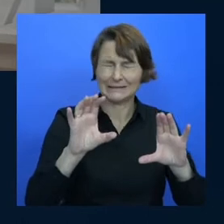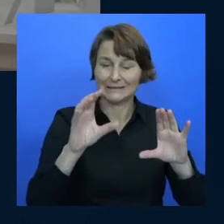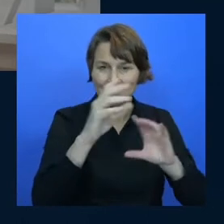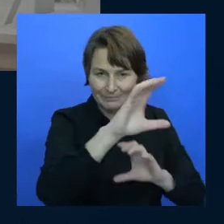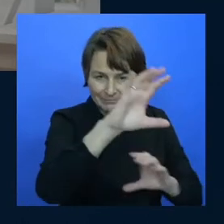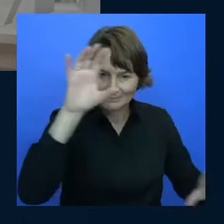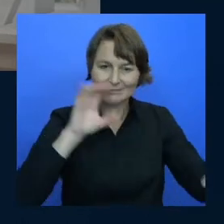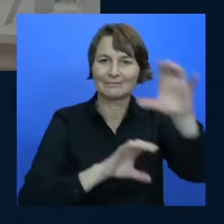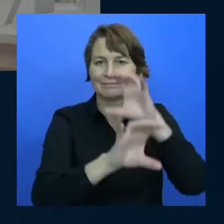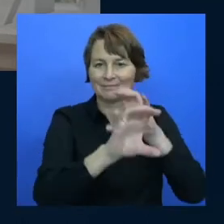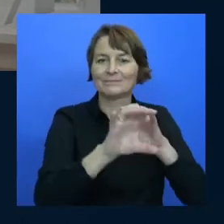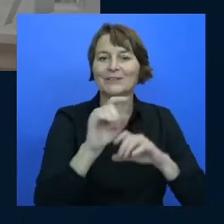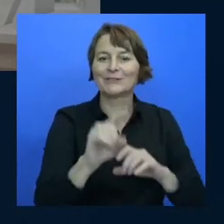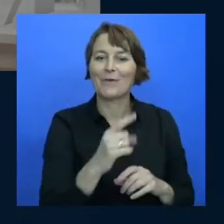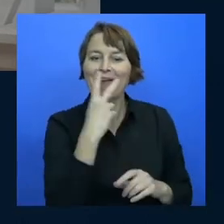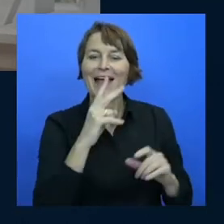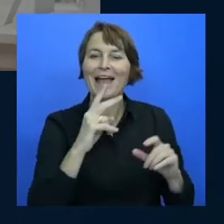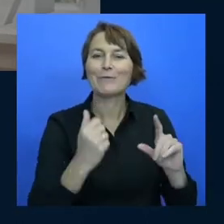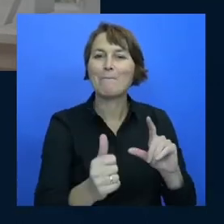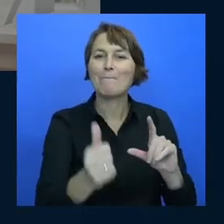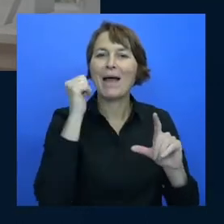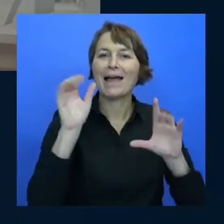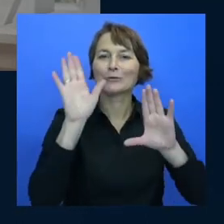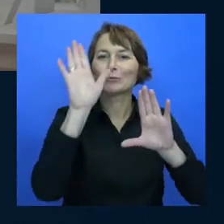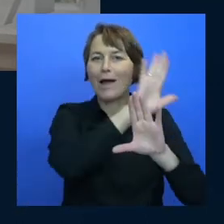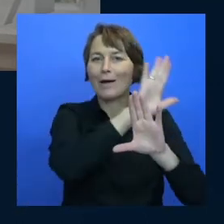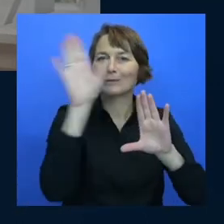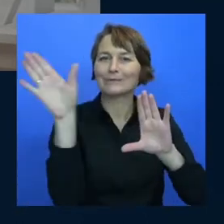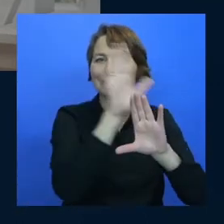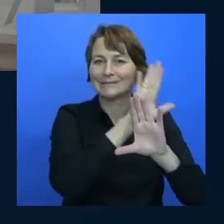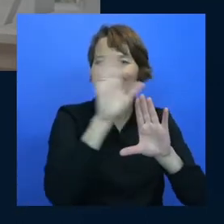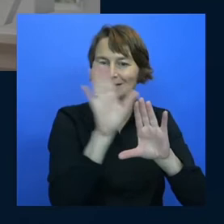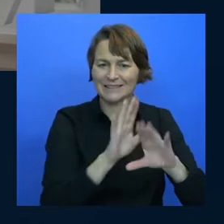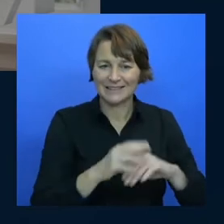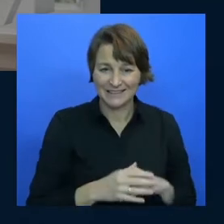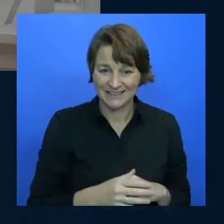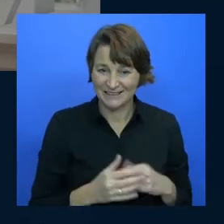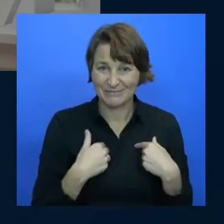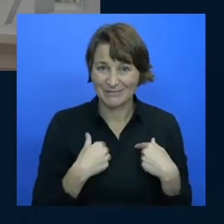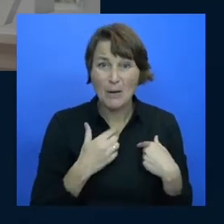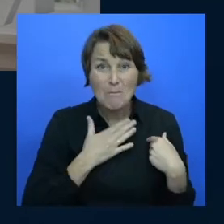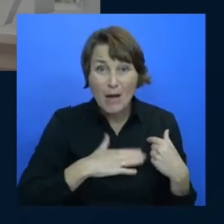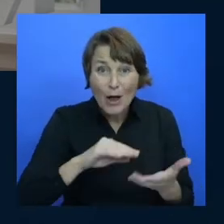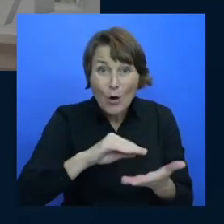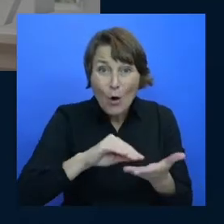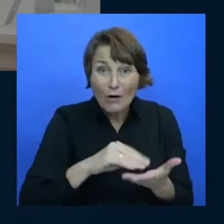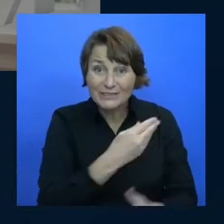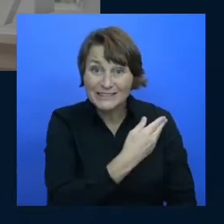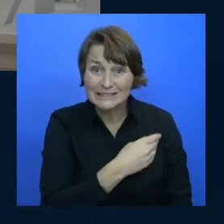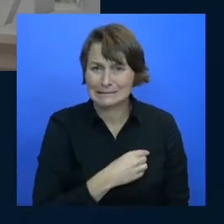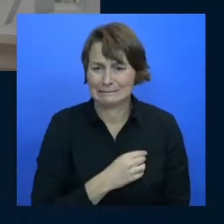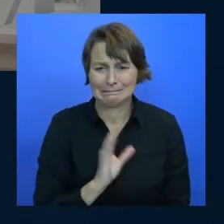unsplash but then I realized that that's not what my office looks like at all so